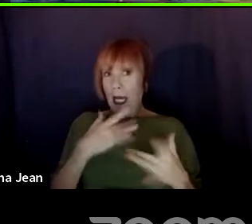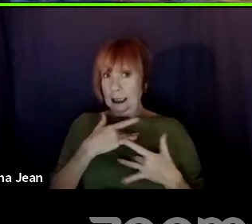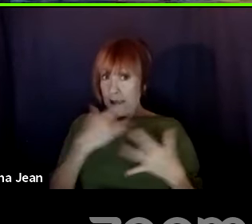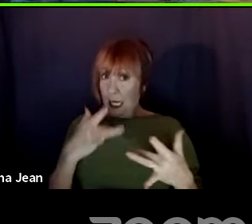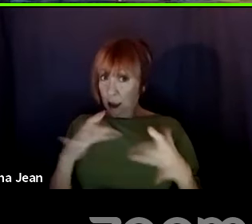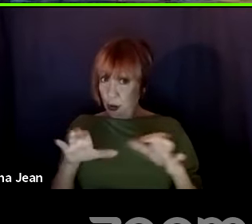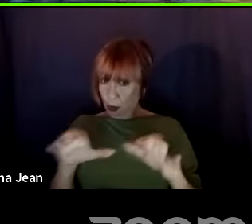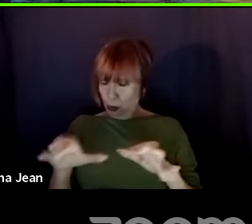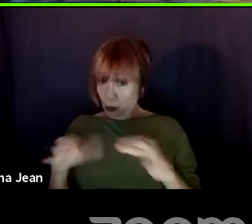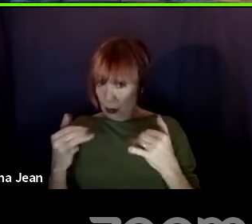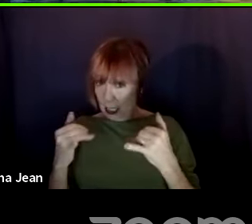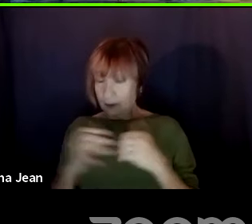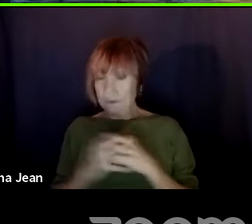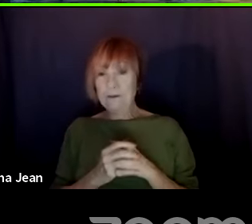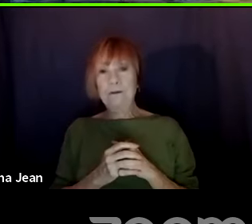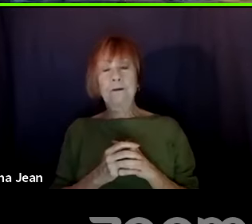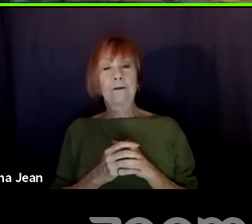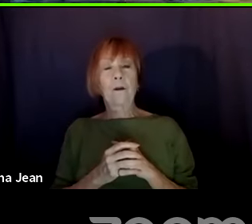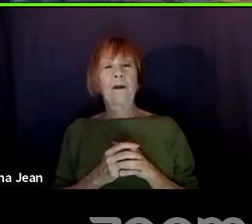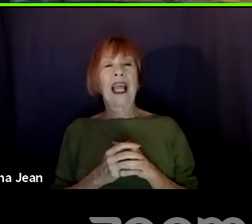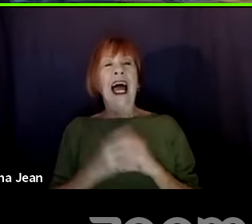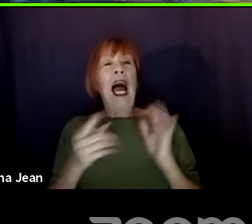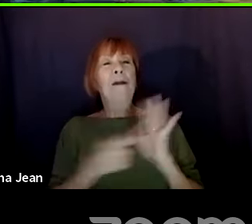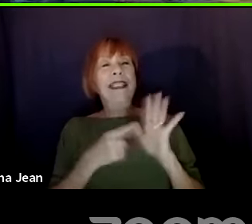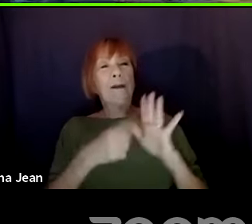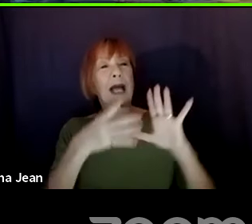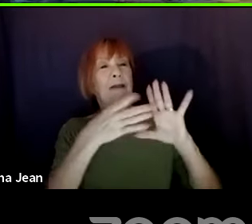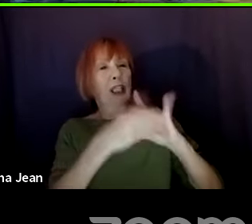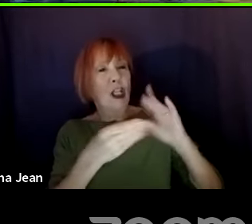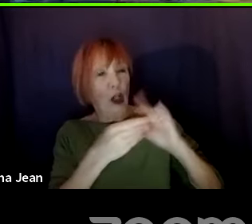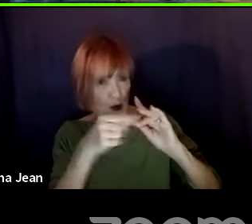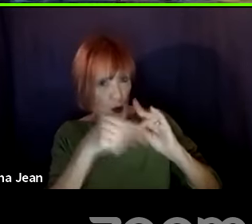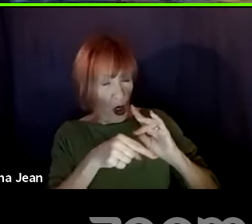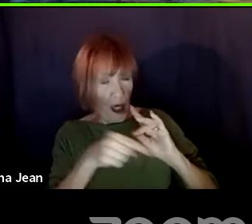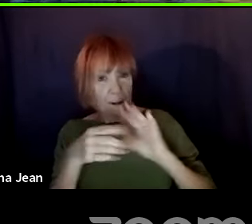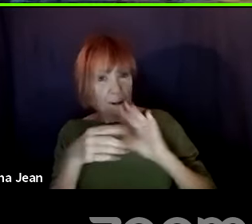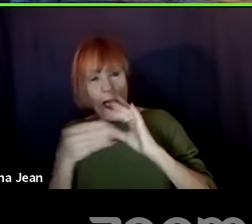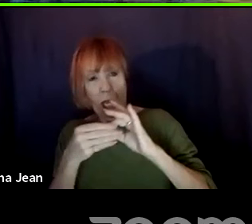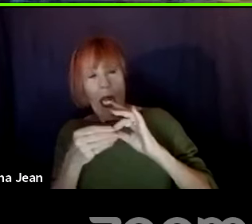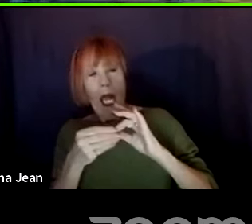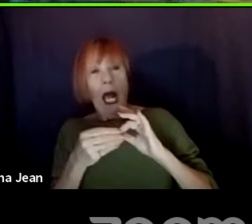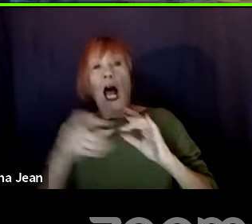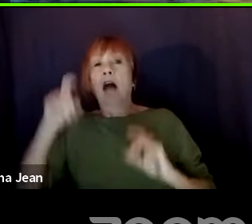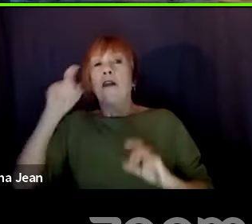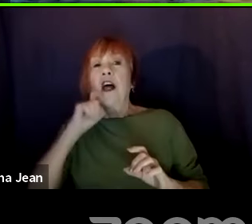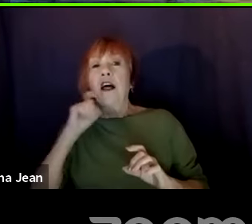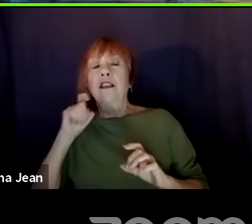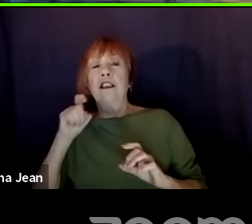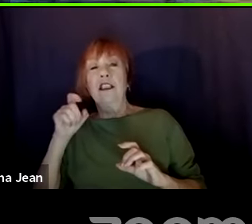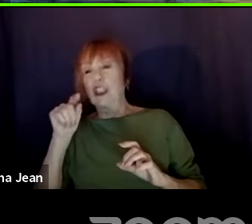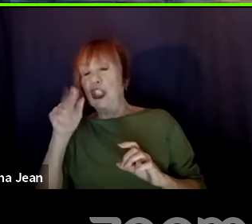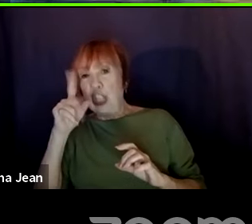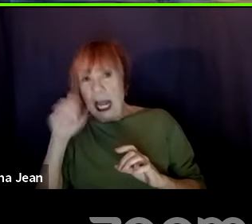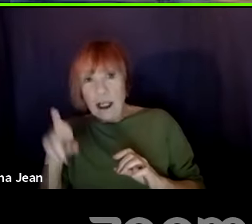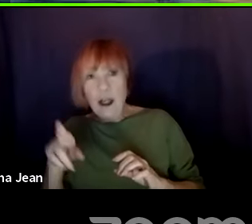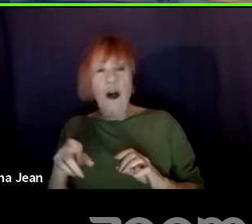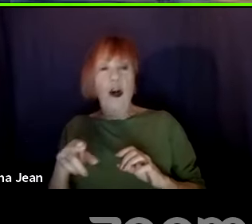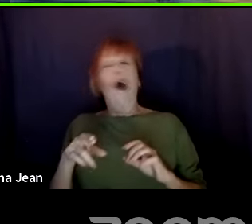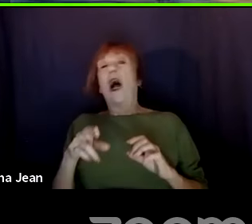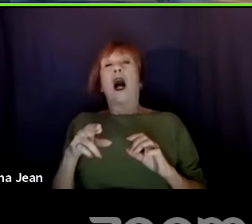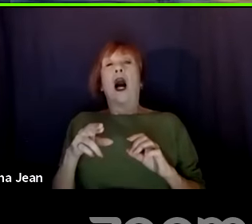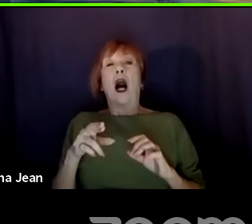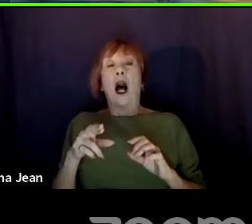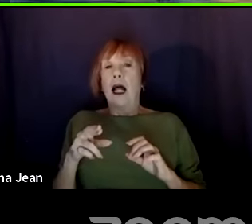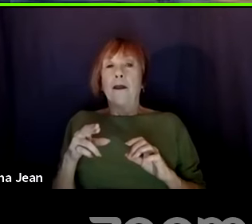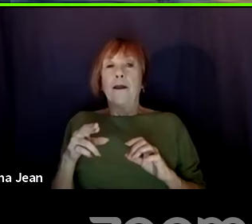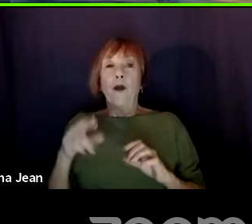stories where gender or race or whatever is key to the dynamics, right? I made a movie about women on the wall street. It really needed